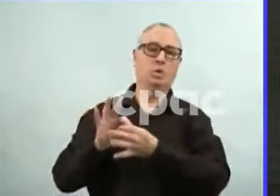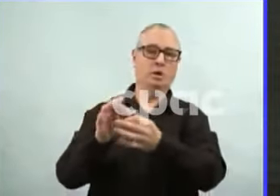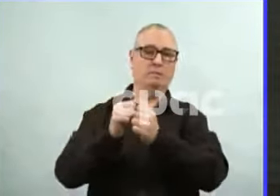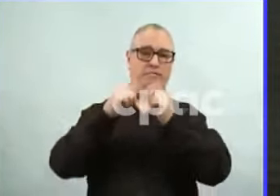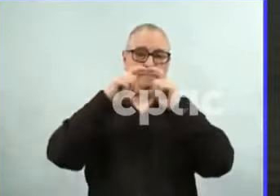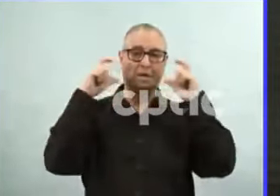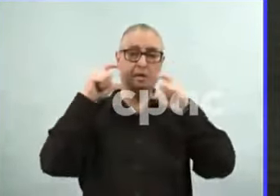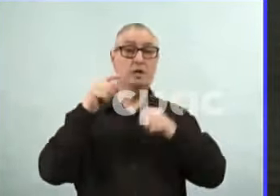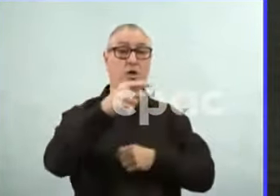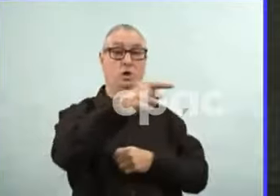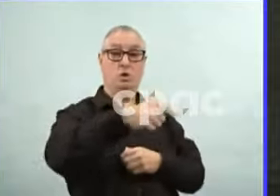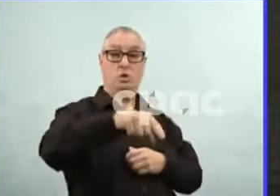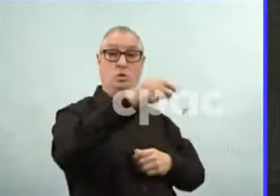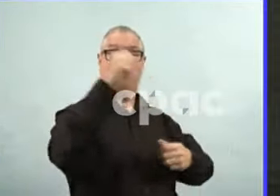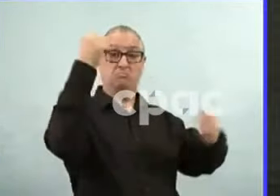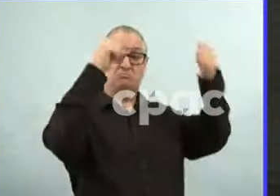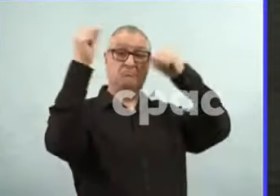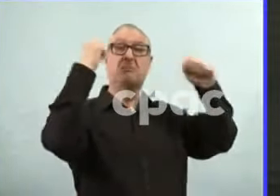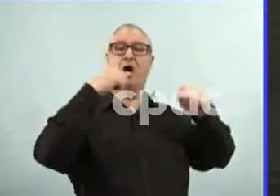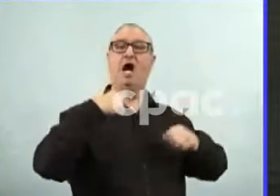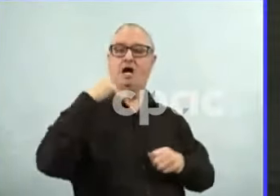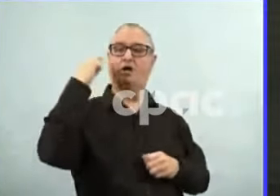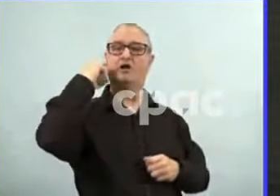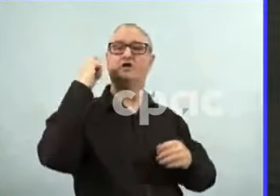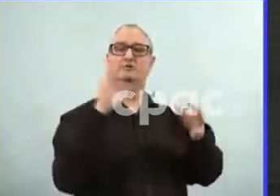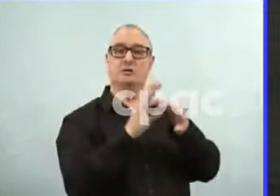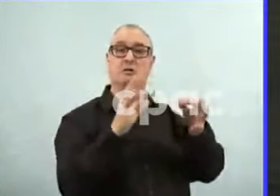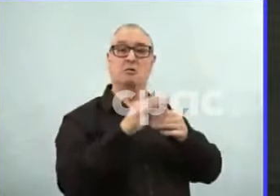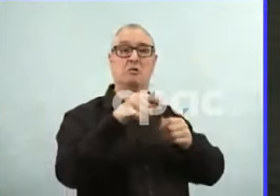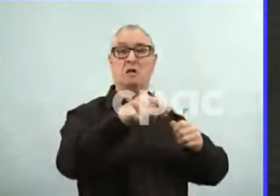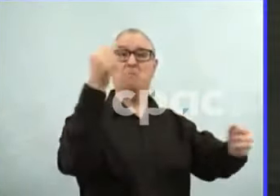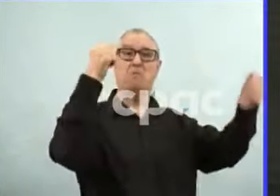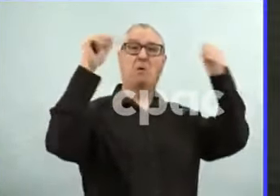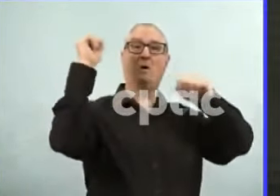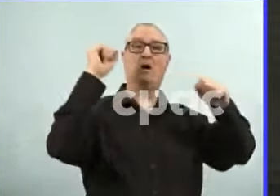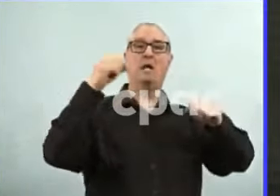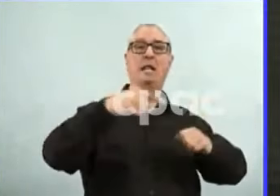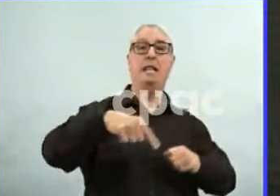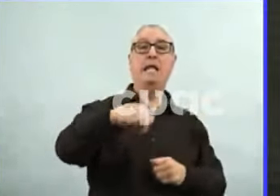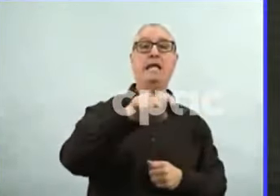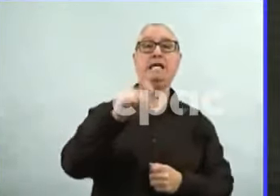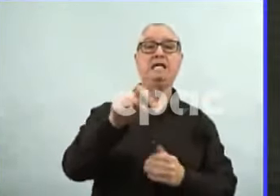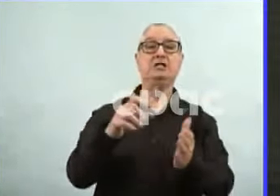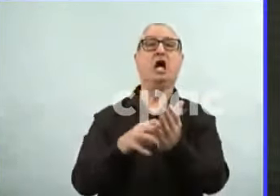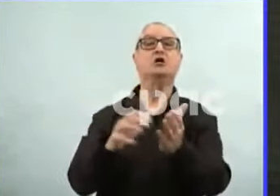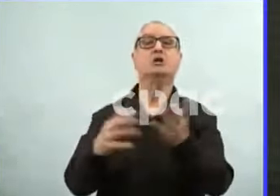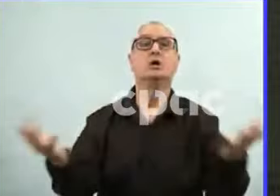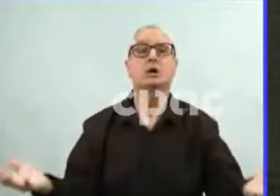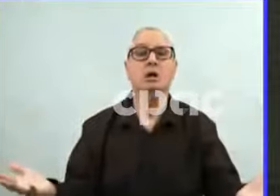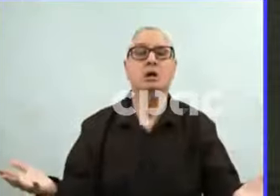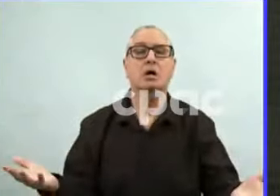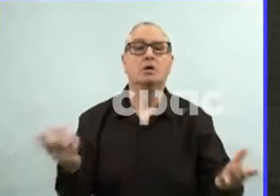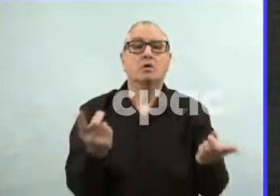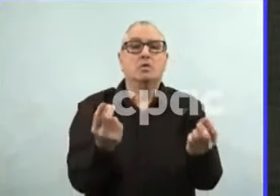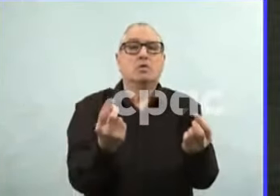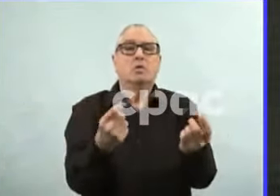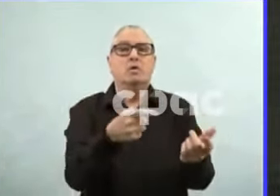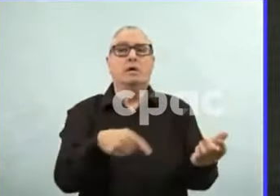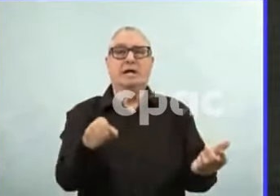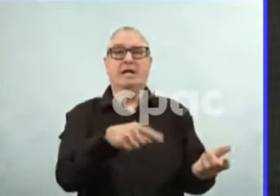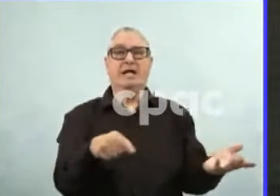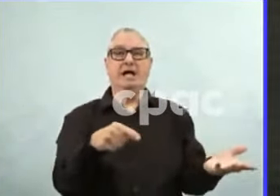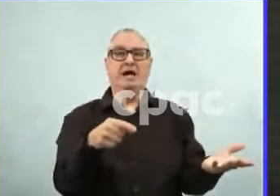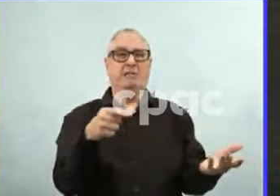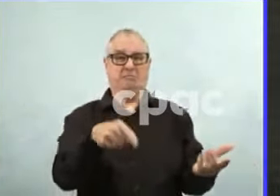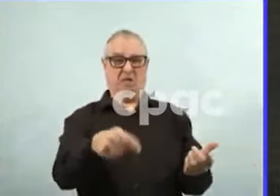We've seen lots of stories of protesters who are protesting and all of sudden they need care. And the same people that they're protesting against almost are